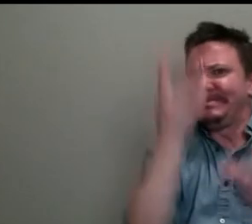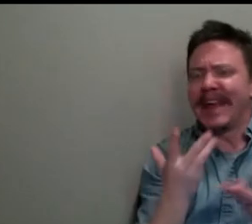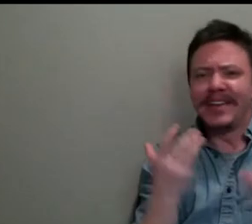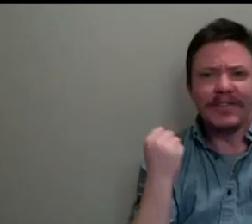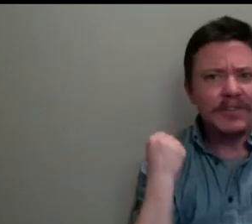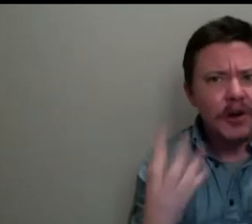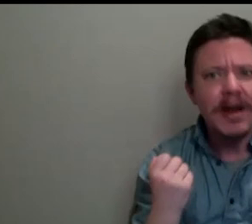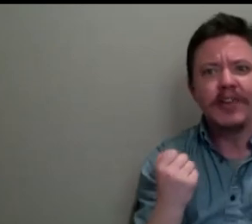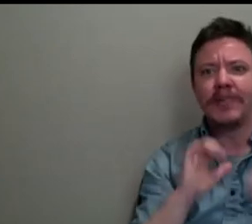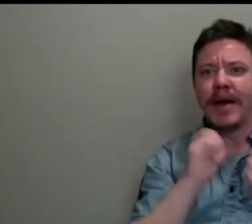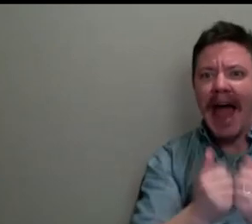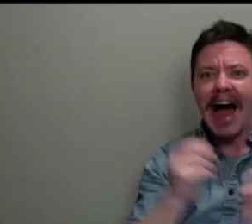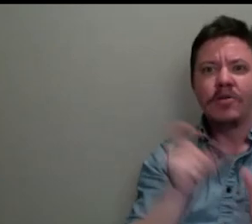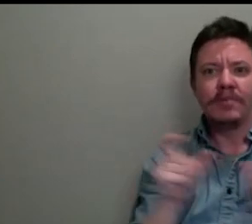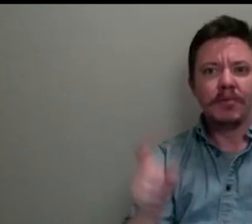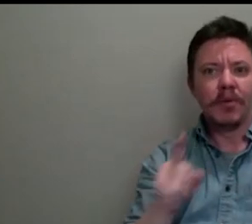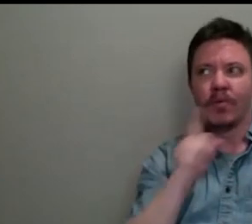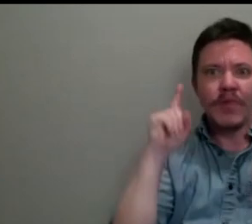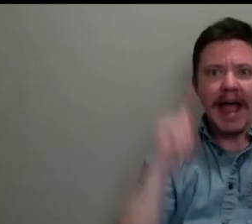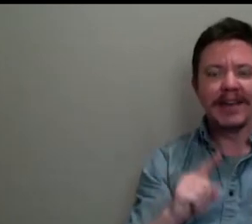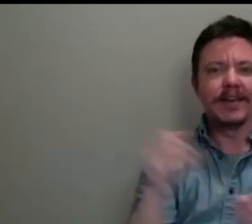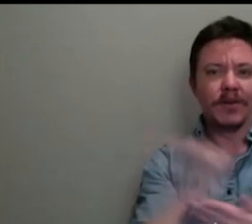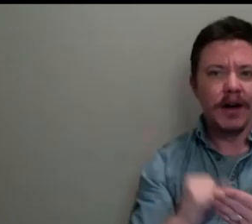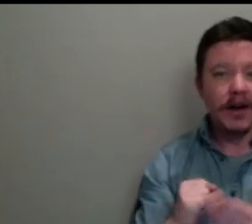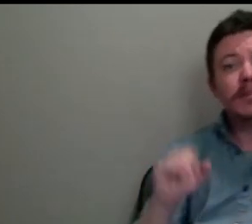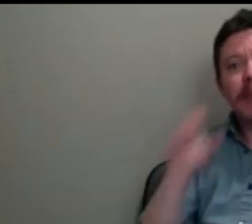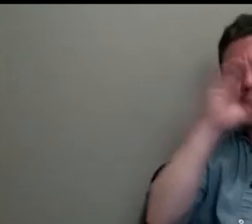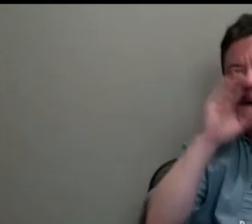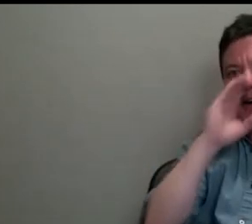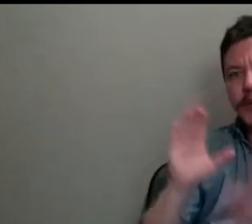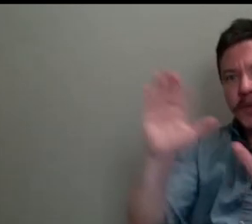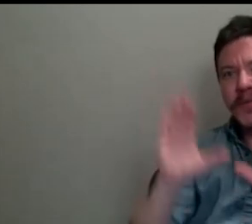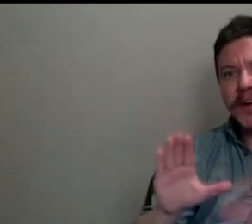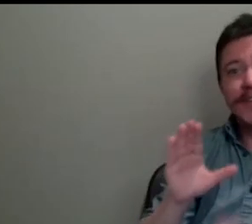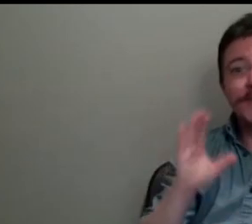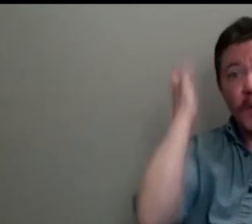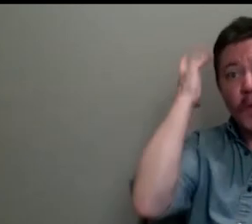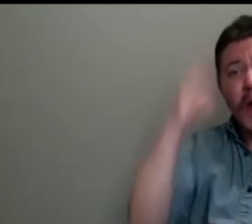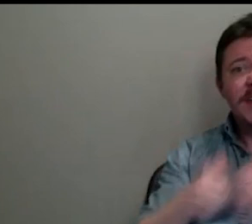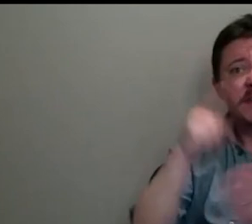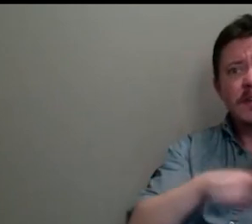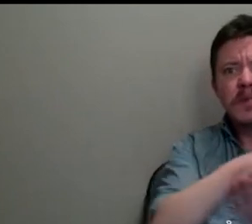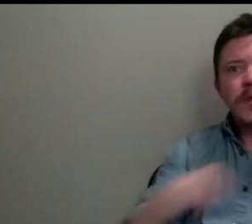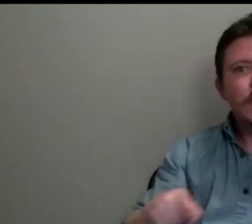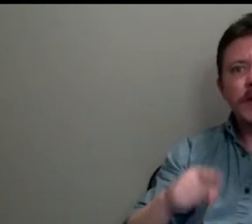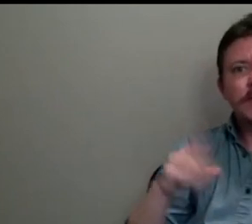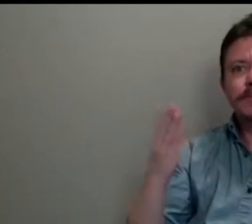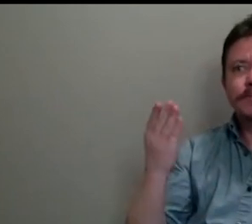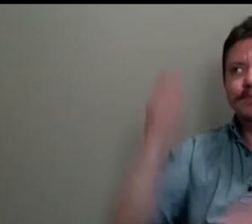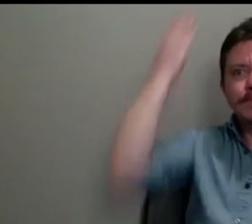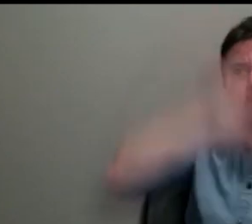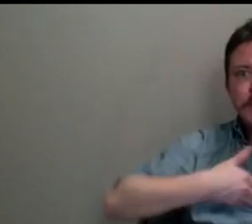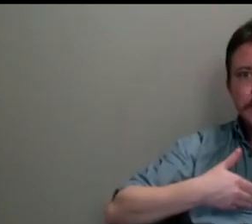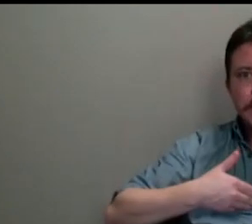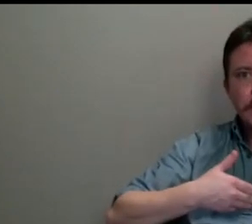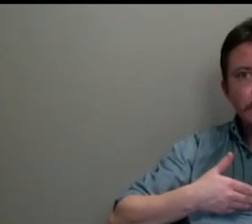reactions? Yes. And that one's rather wonderful, because as I said earlier, you know, a lot of the critics didn't necessarily, you know, they went off in these